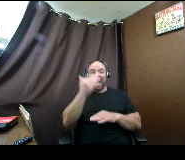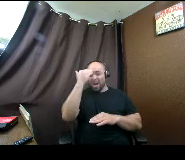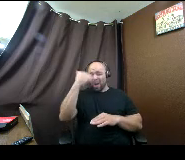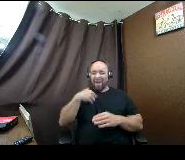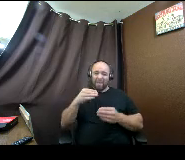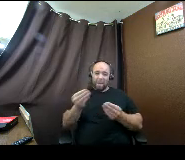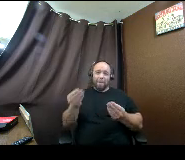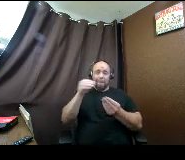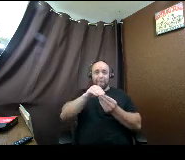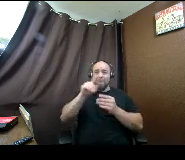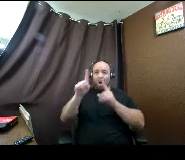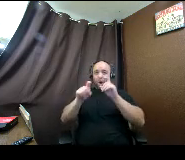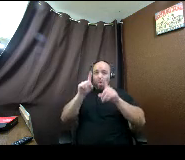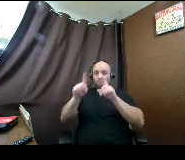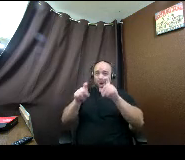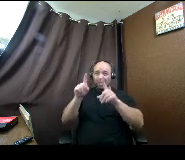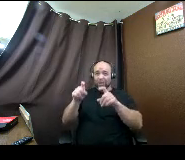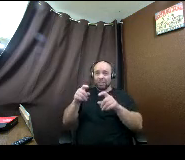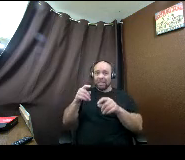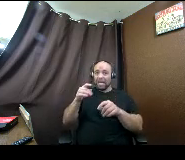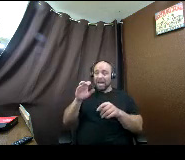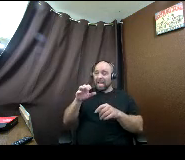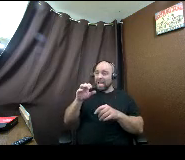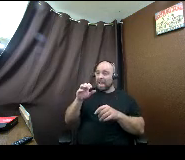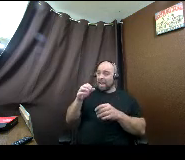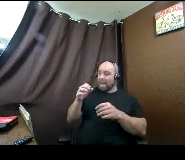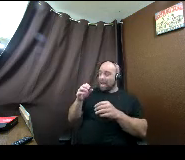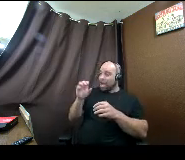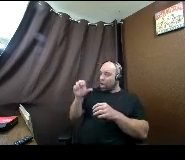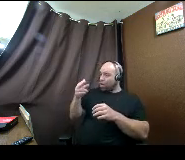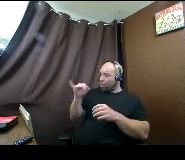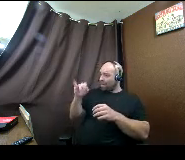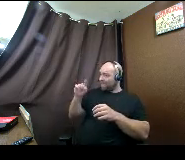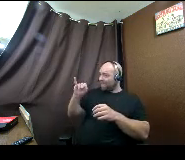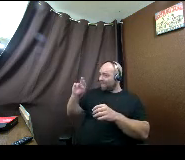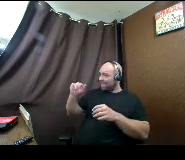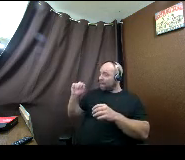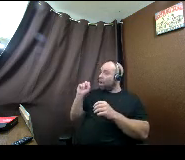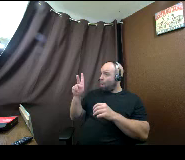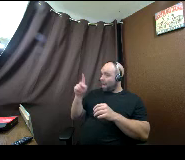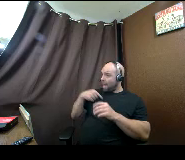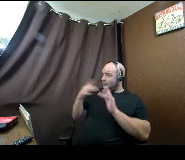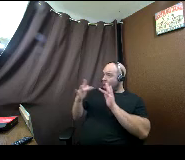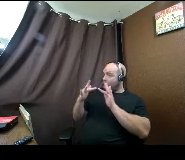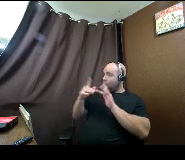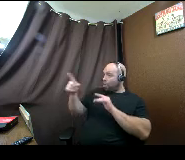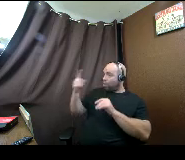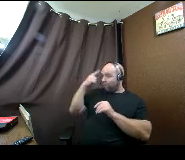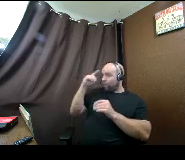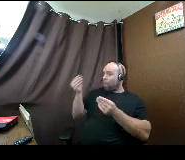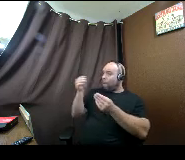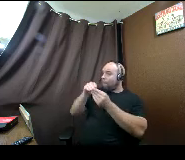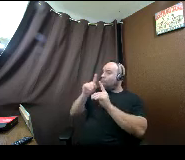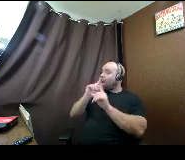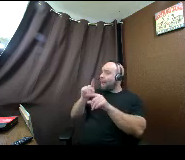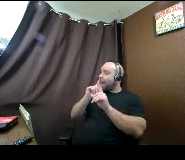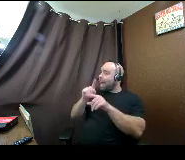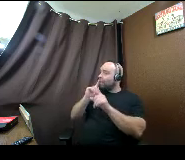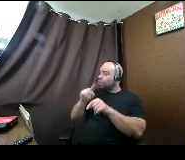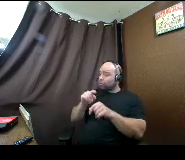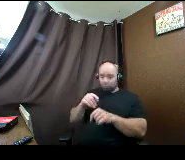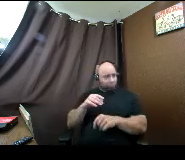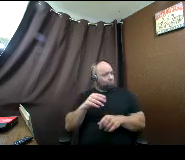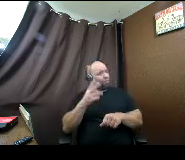Christina. Is it OK if I reach out to you to get answers. for some that I may not have answers to? And people want to email.